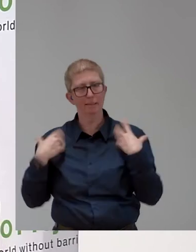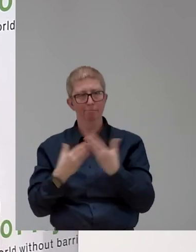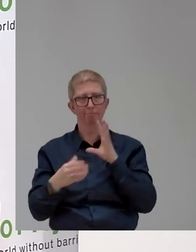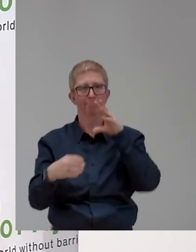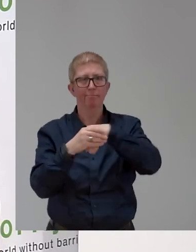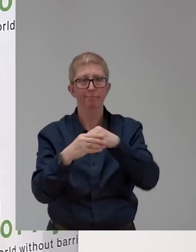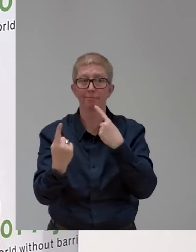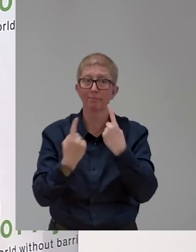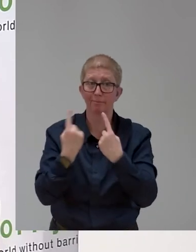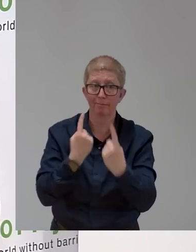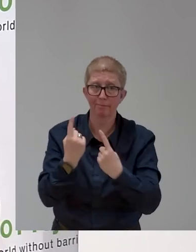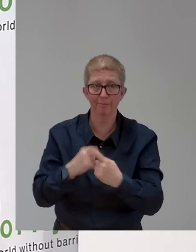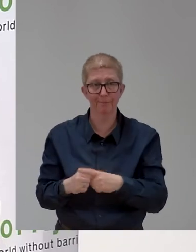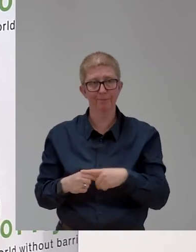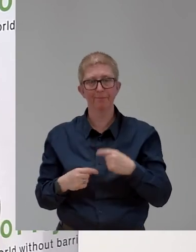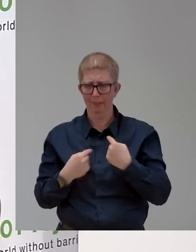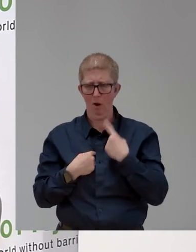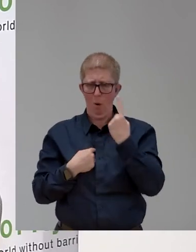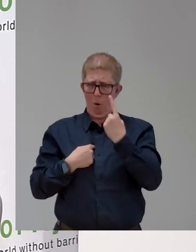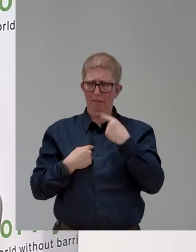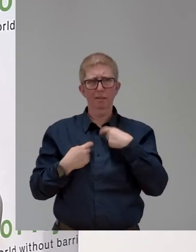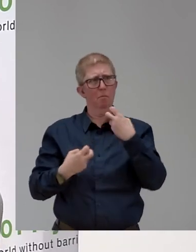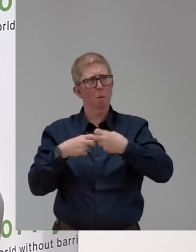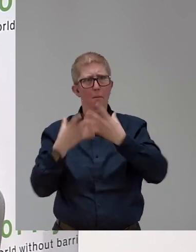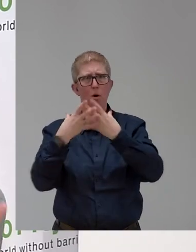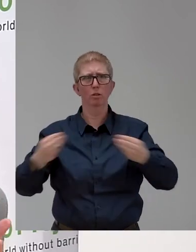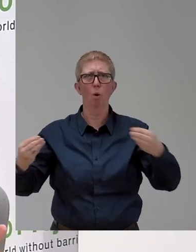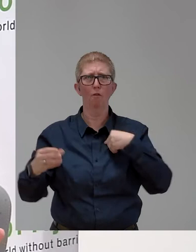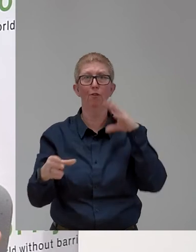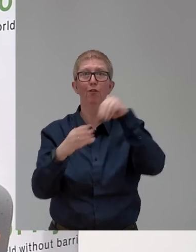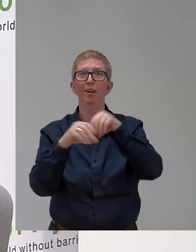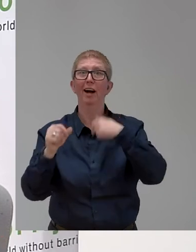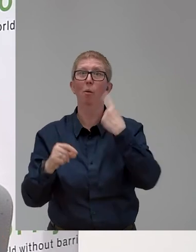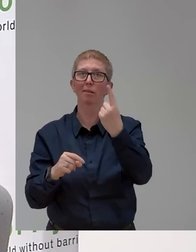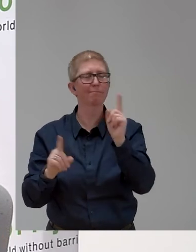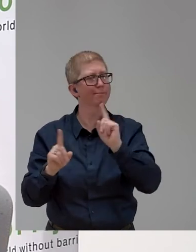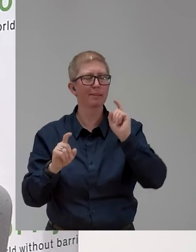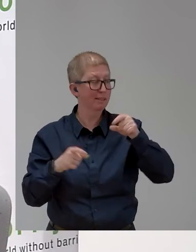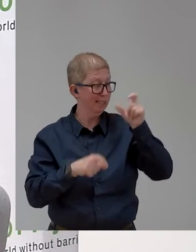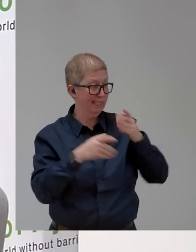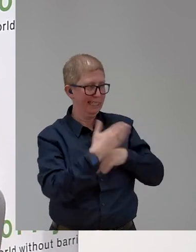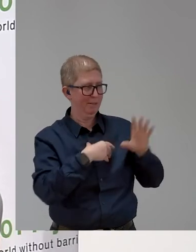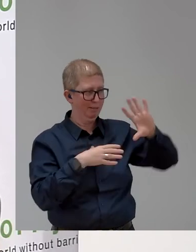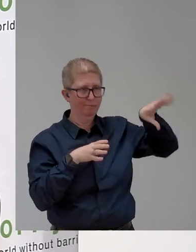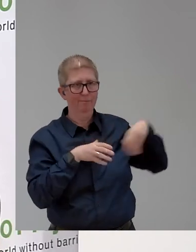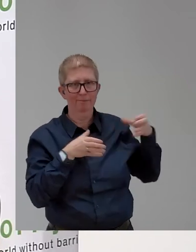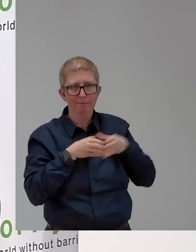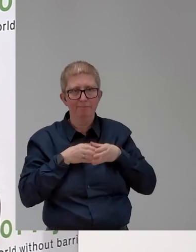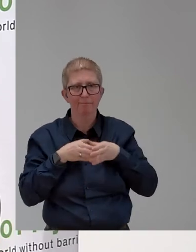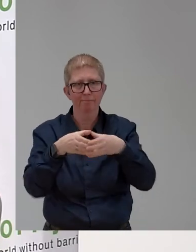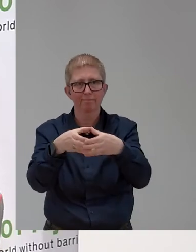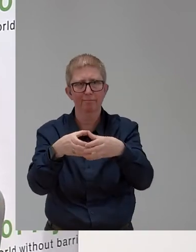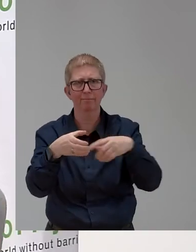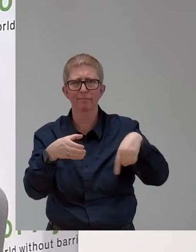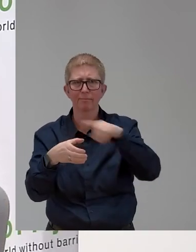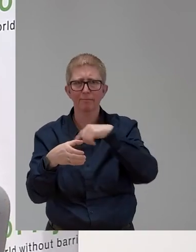disability in all the aspects, in how vaccination plans are being done, in how measures are being done. That is